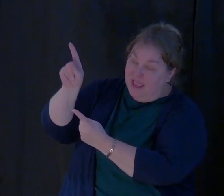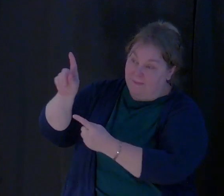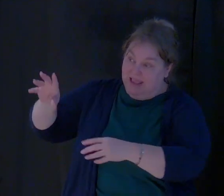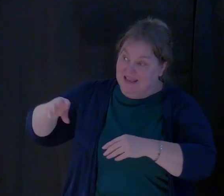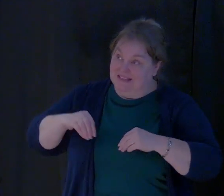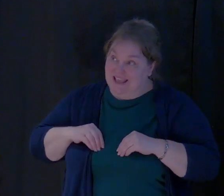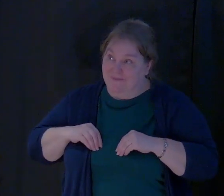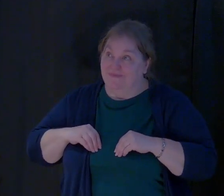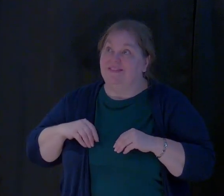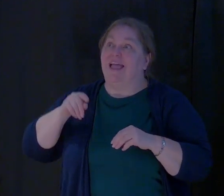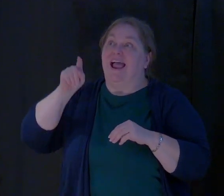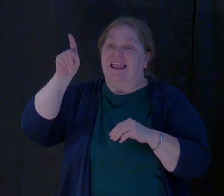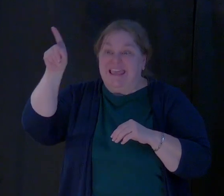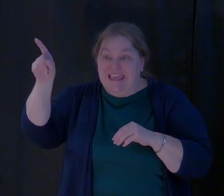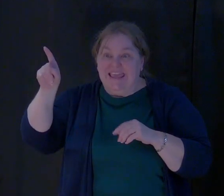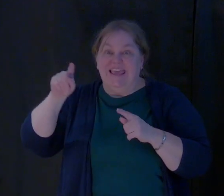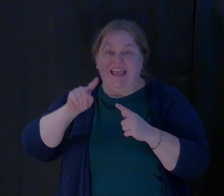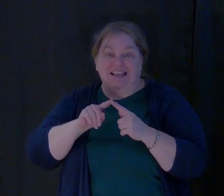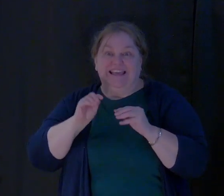praise of his glory?